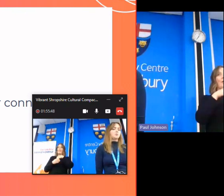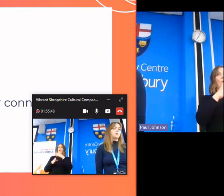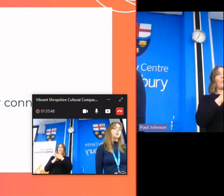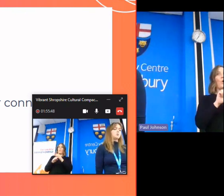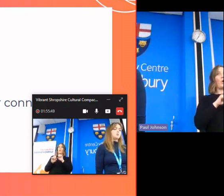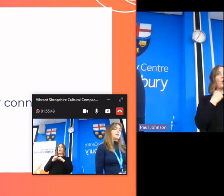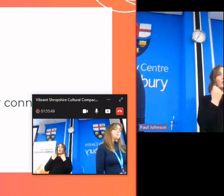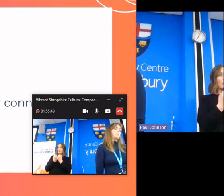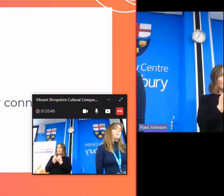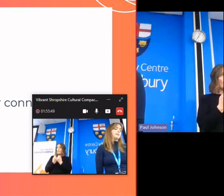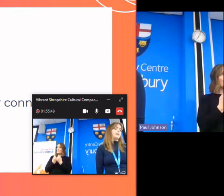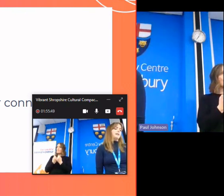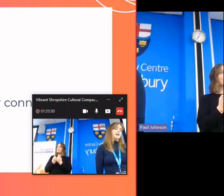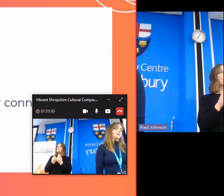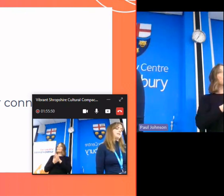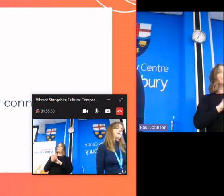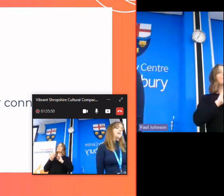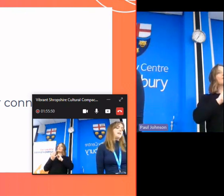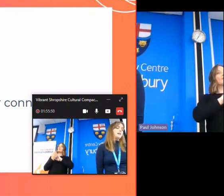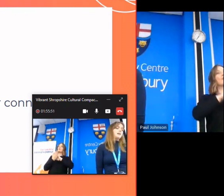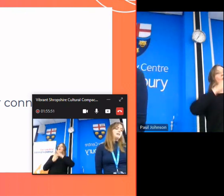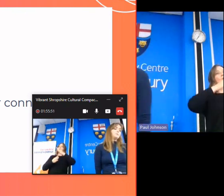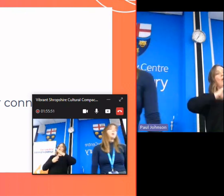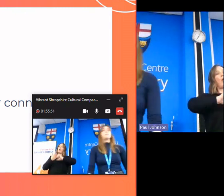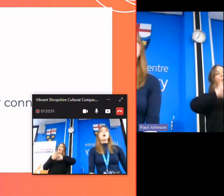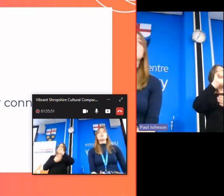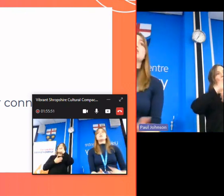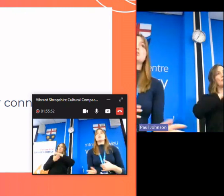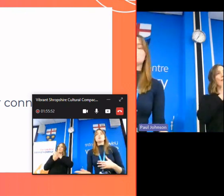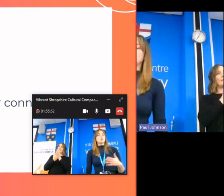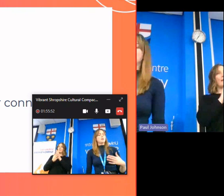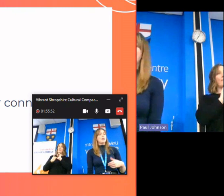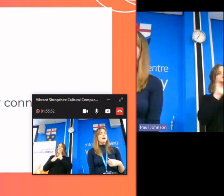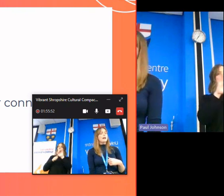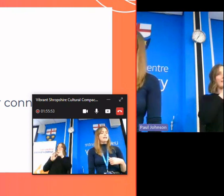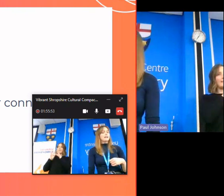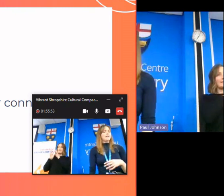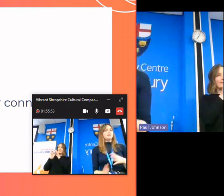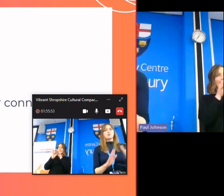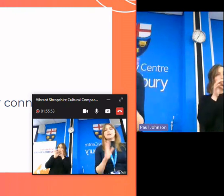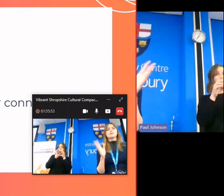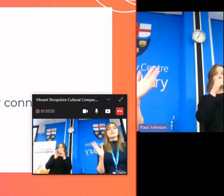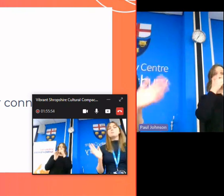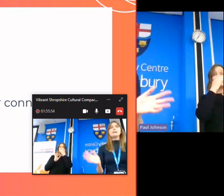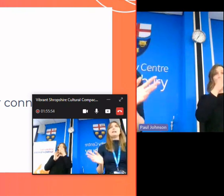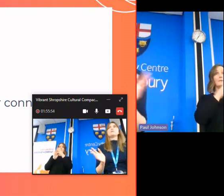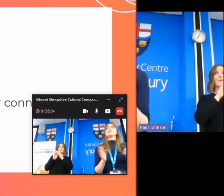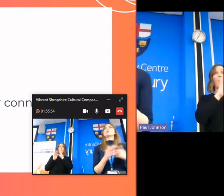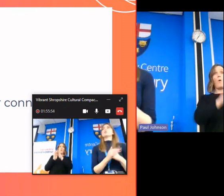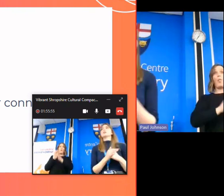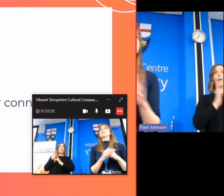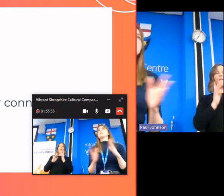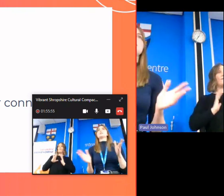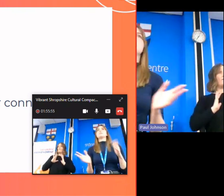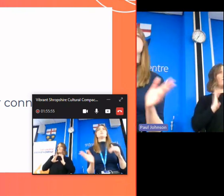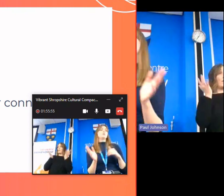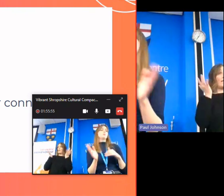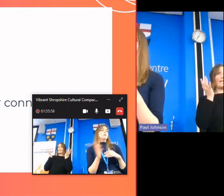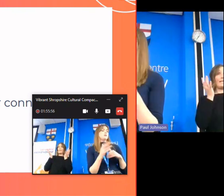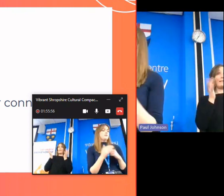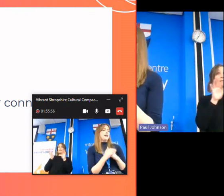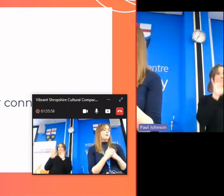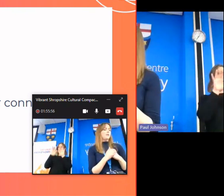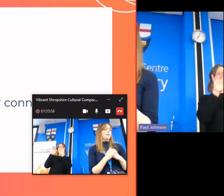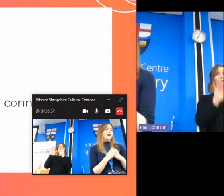and helping shropshire's cultural sector to become better connected to become a partner you can join online there's it's completely free to join and there's just a